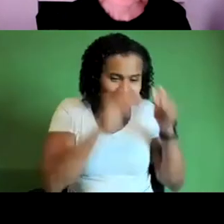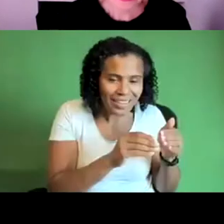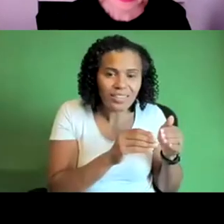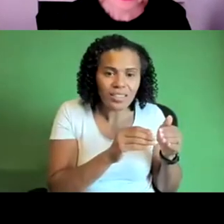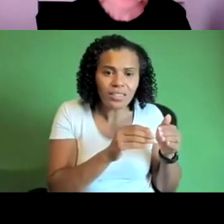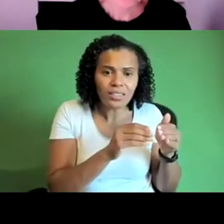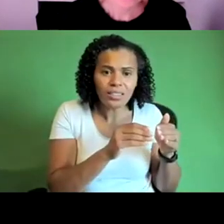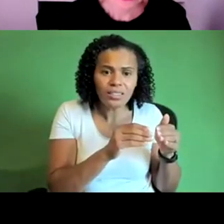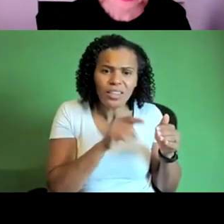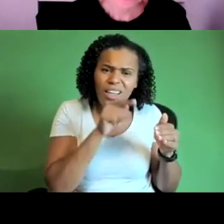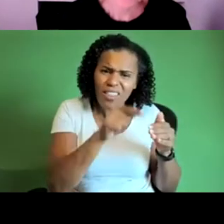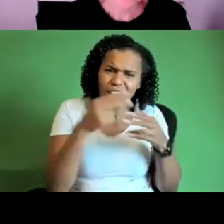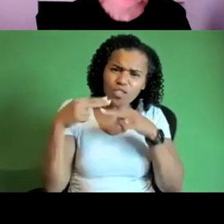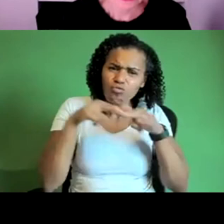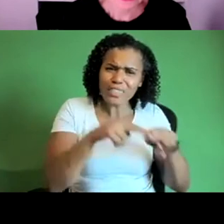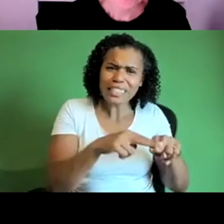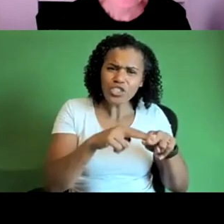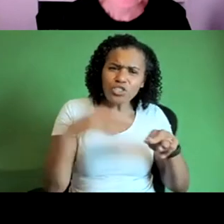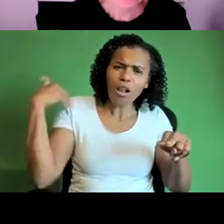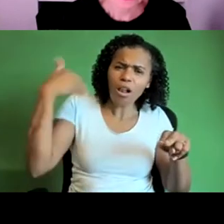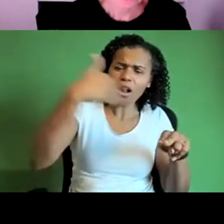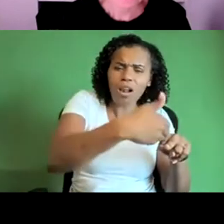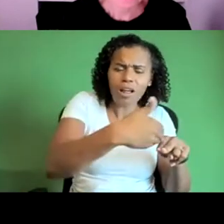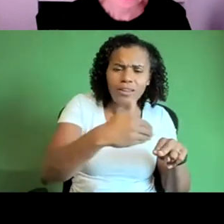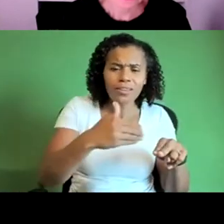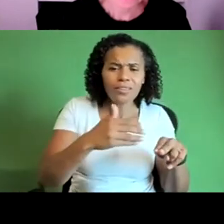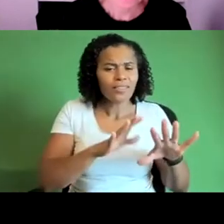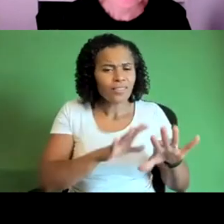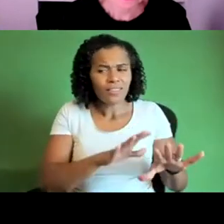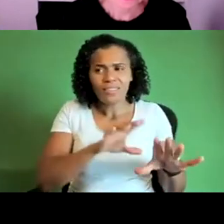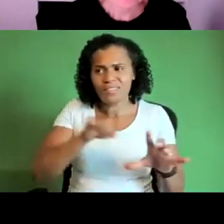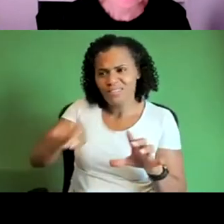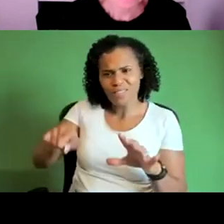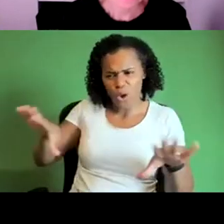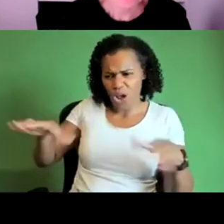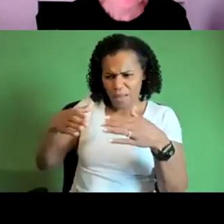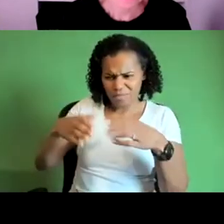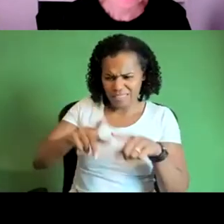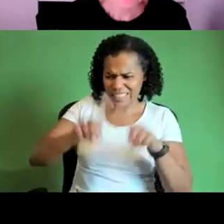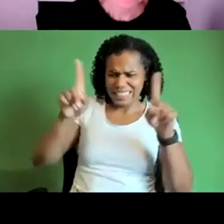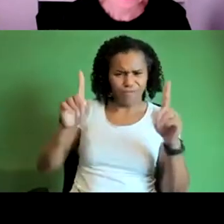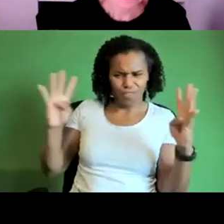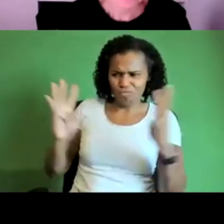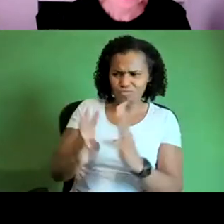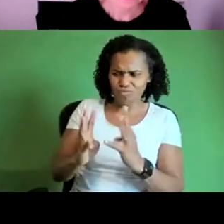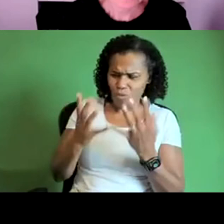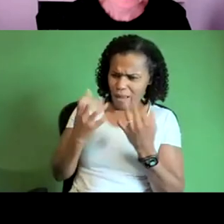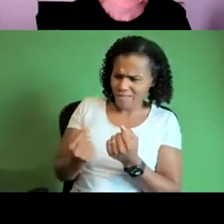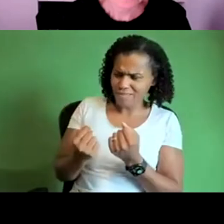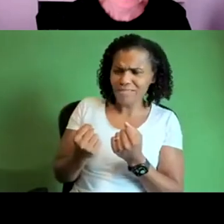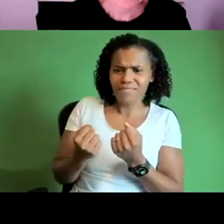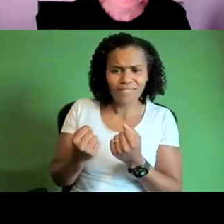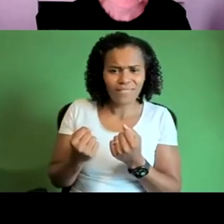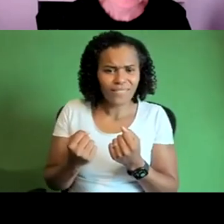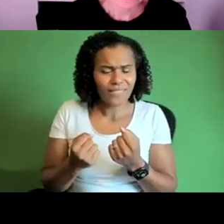that we kind of operate with at project artworks that actually um all the um what's really